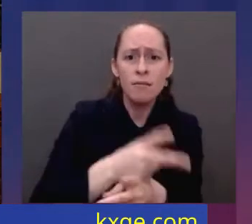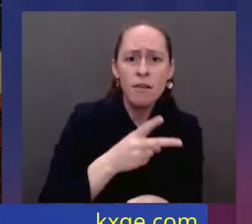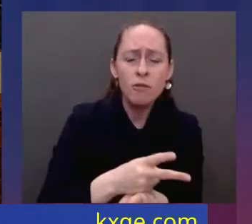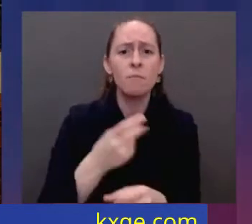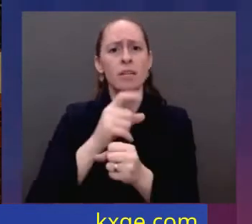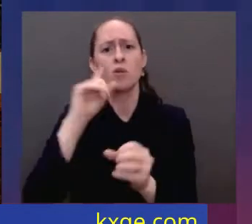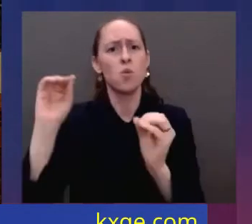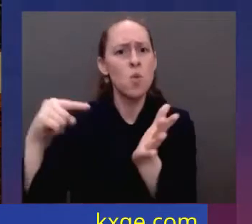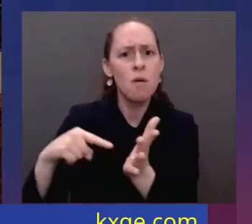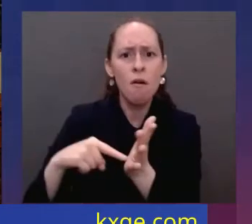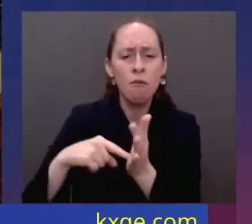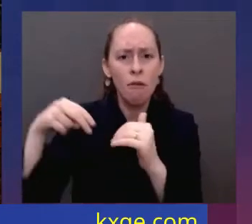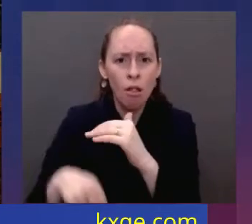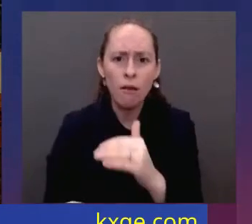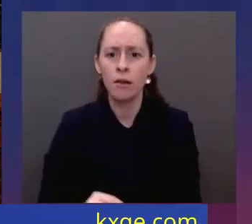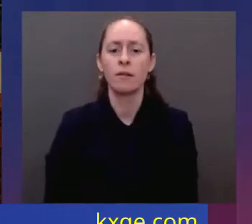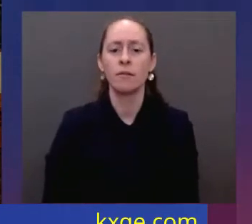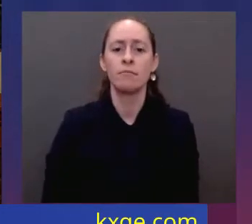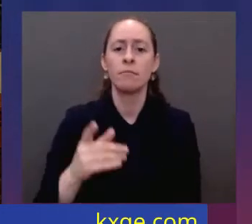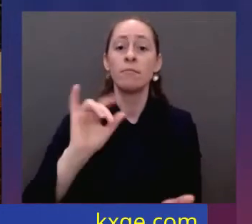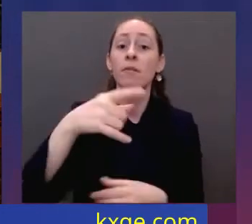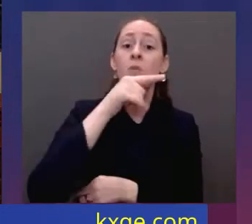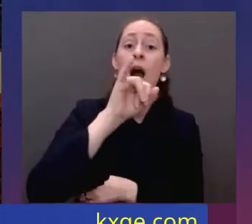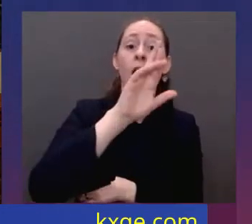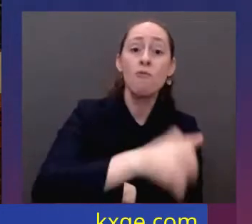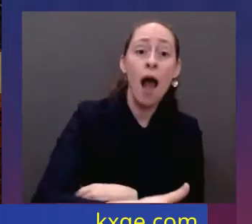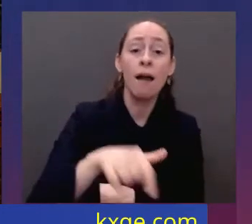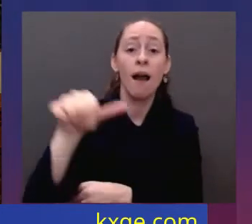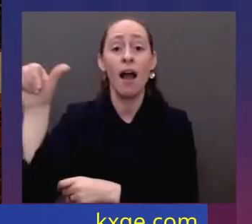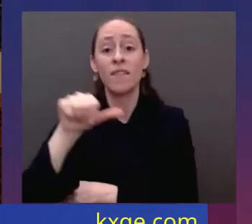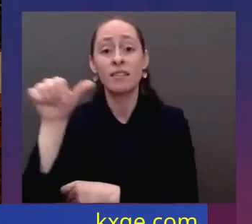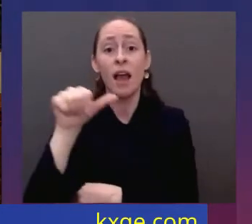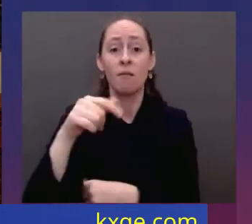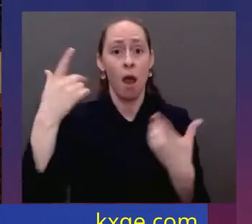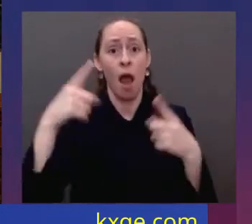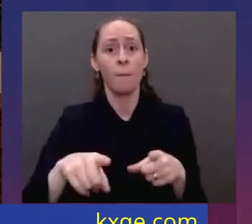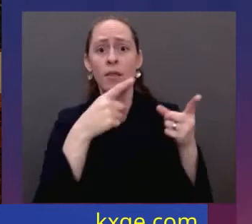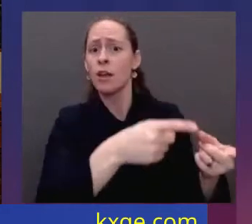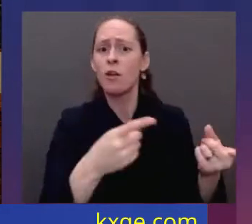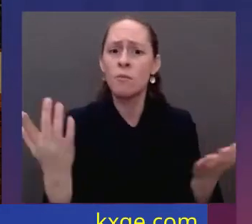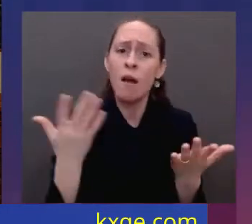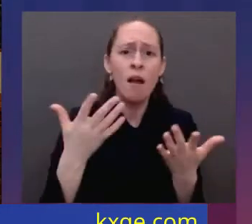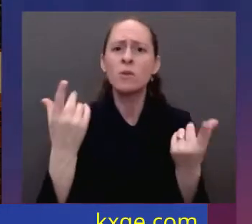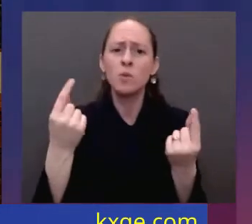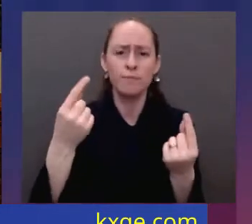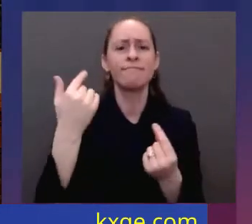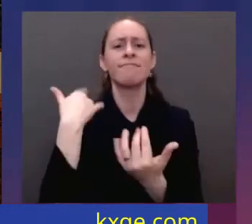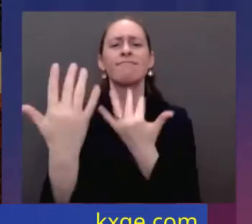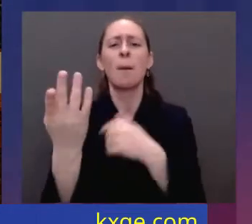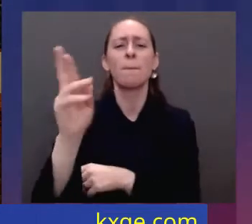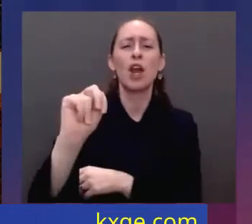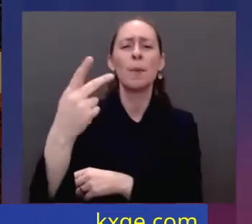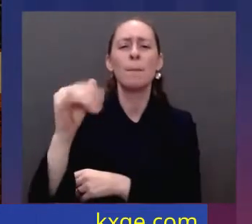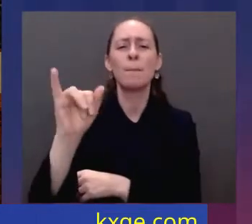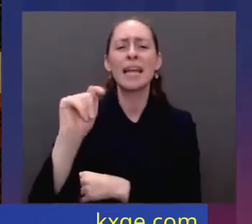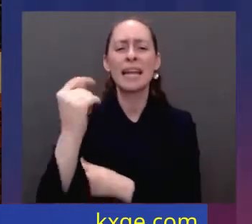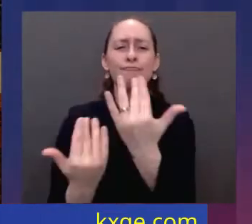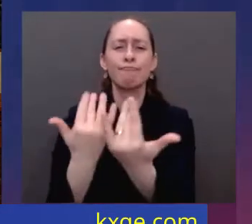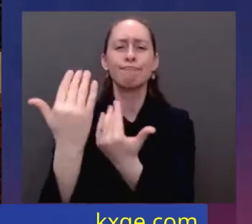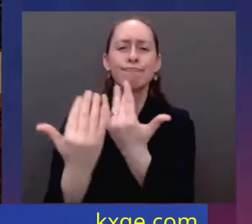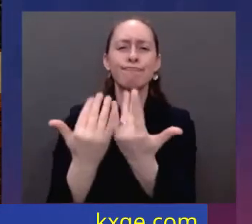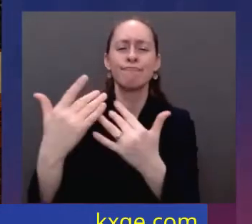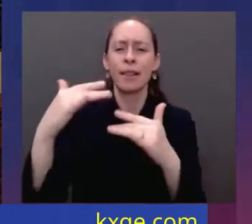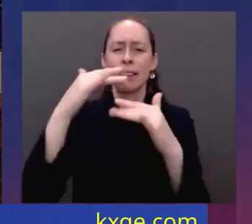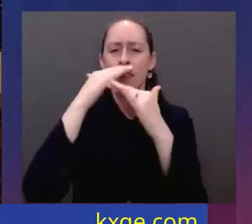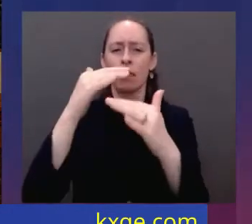have faced many dangers, one being stationed at bases breathing in toxic smoke from burn pits. Many of you have been there. I've been in and out of Iraq and